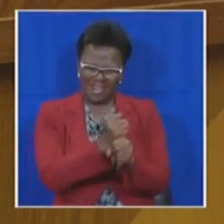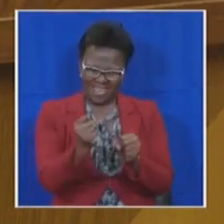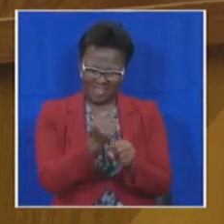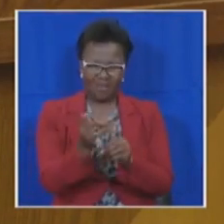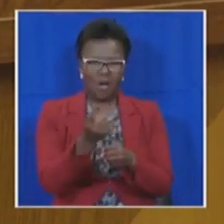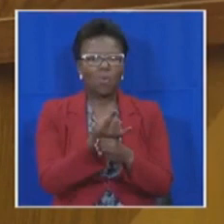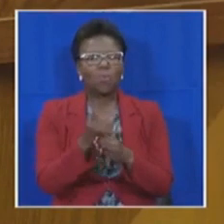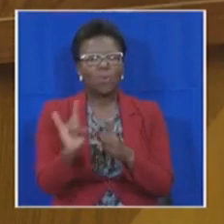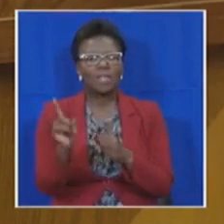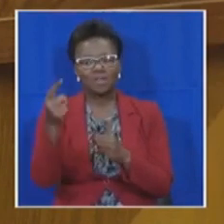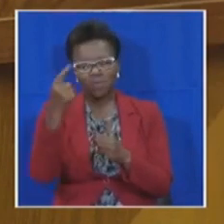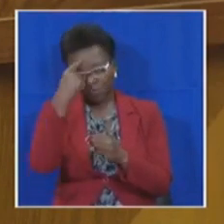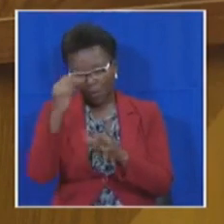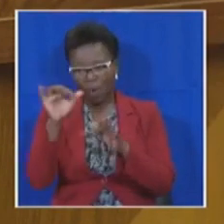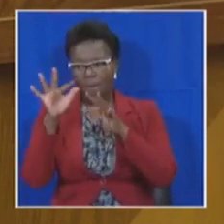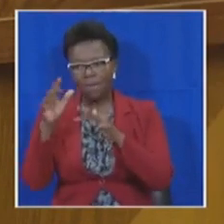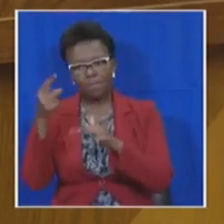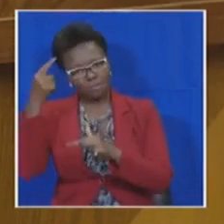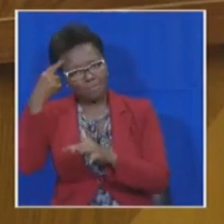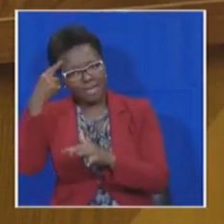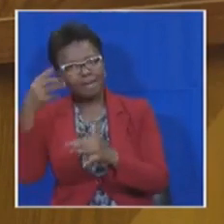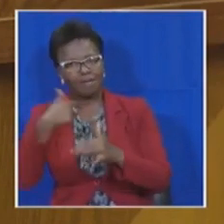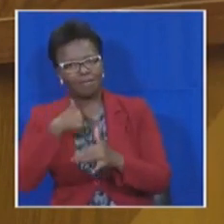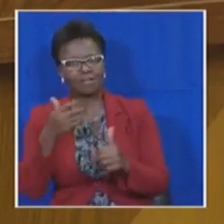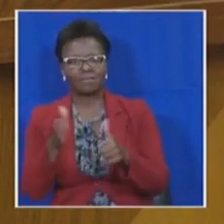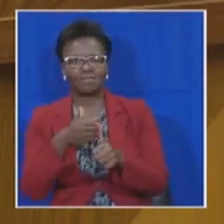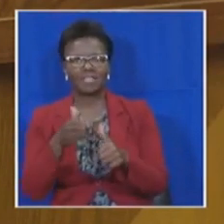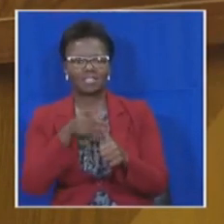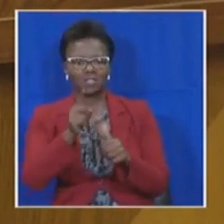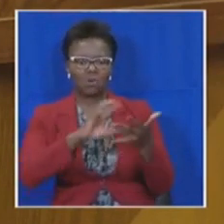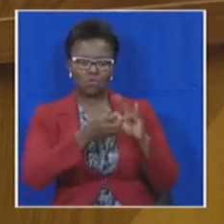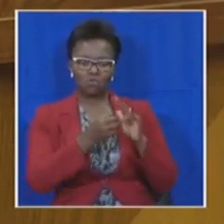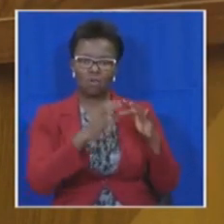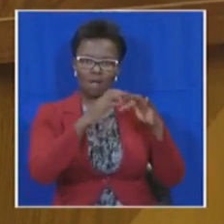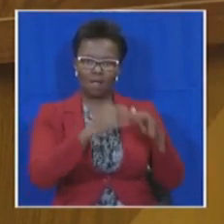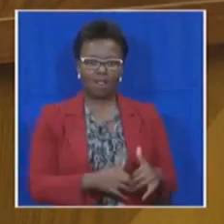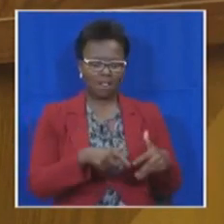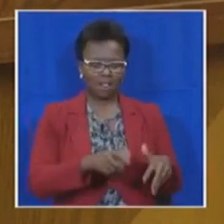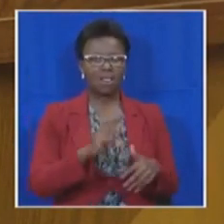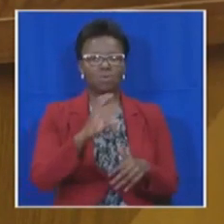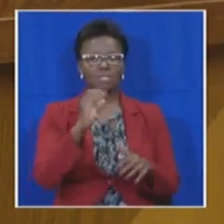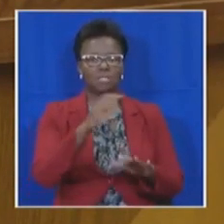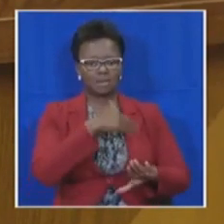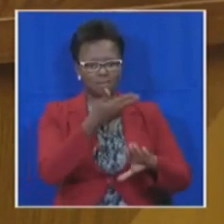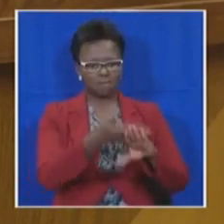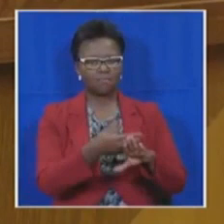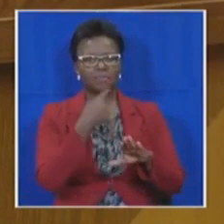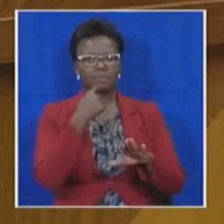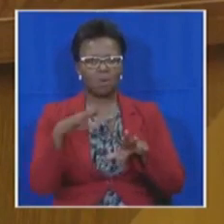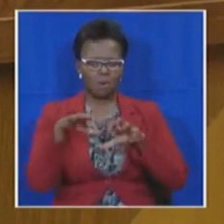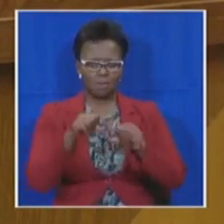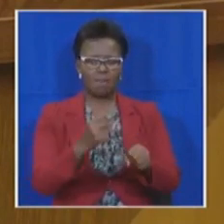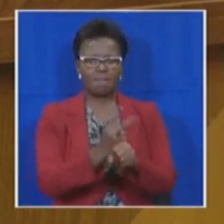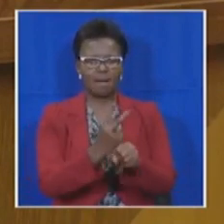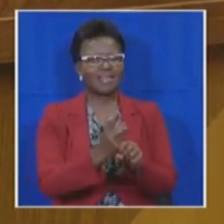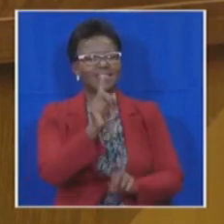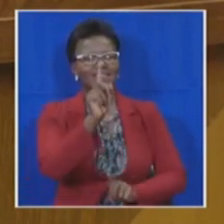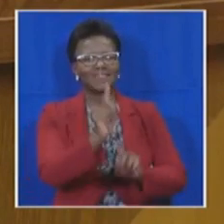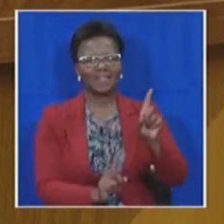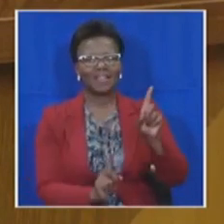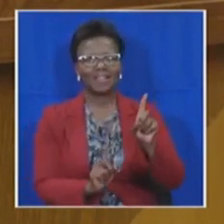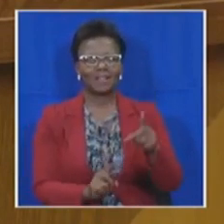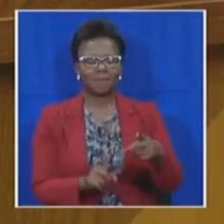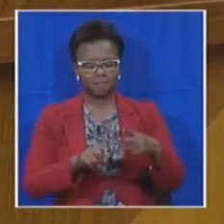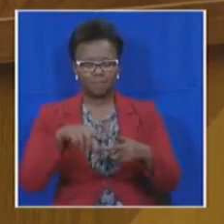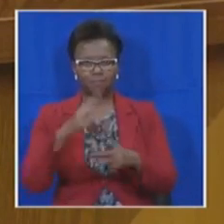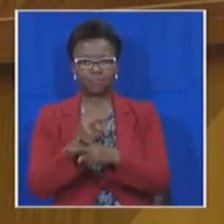against the will of the people. You tried to unsettle the DA government in the Western Cape through Operation Reclaim and you failed. You tried